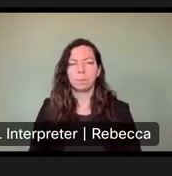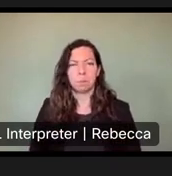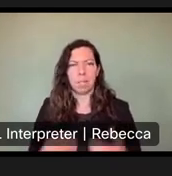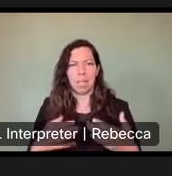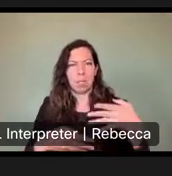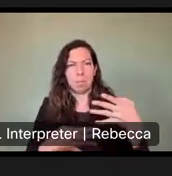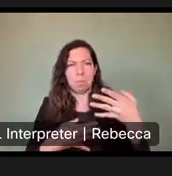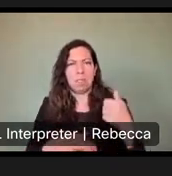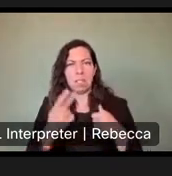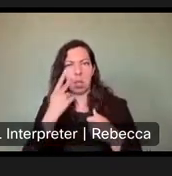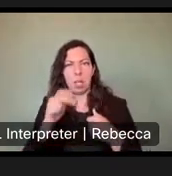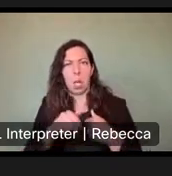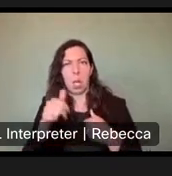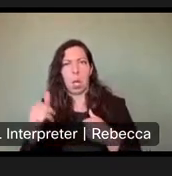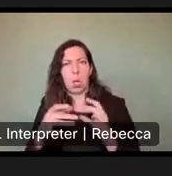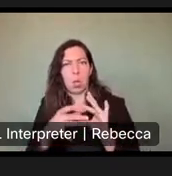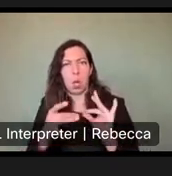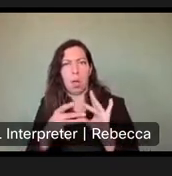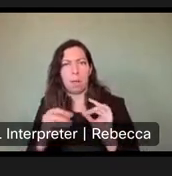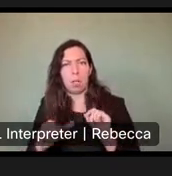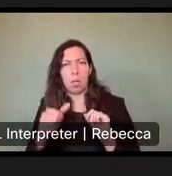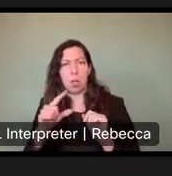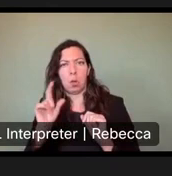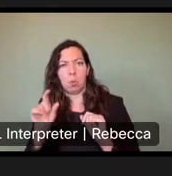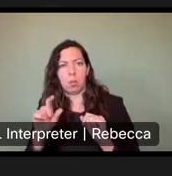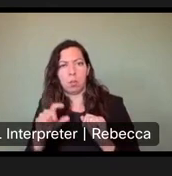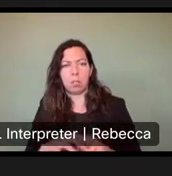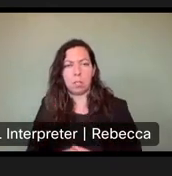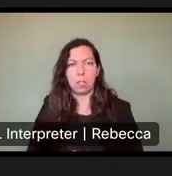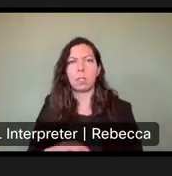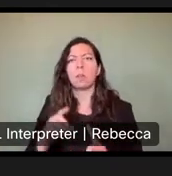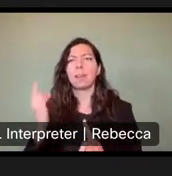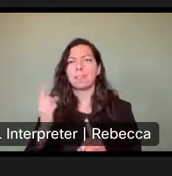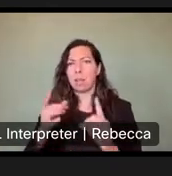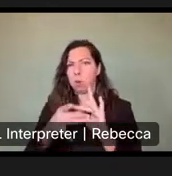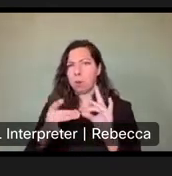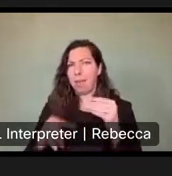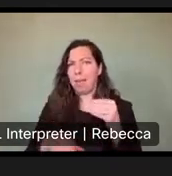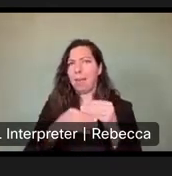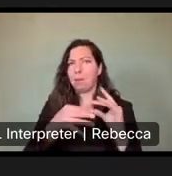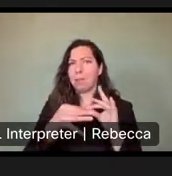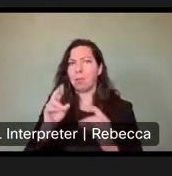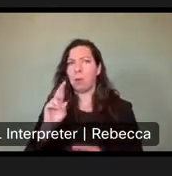Okay. I'm guessing that's RV rates. Thank you for that information, Maggie.